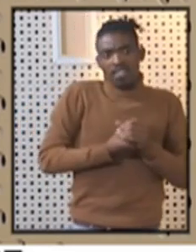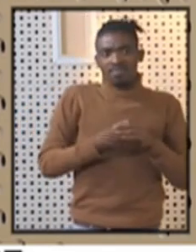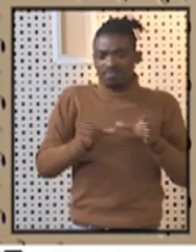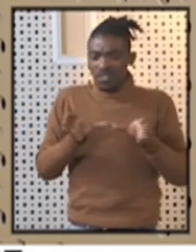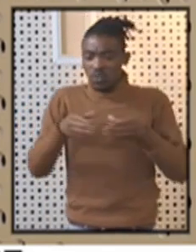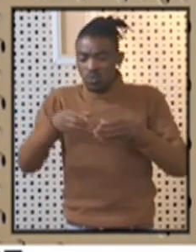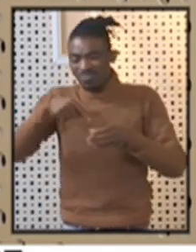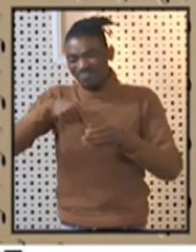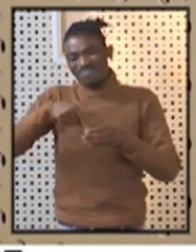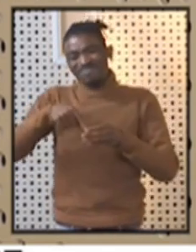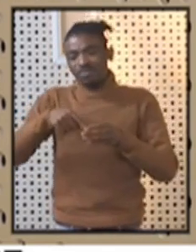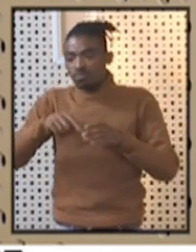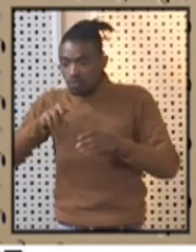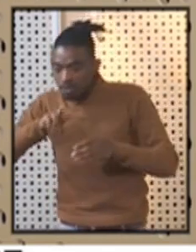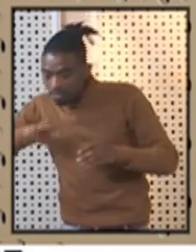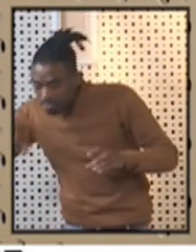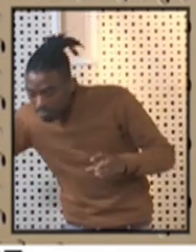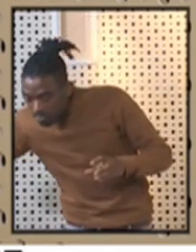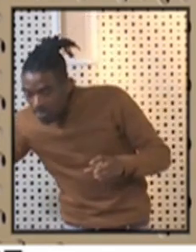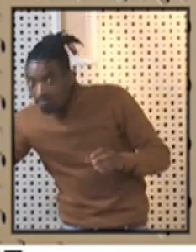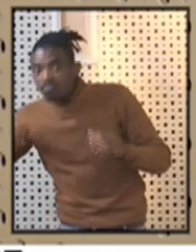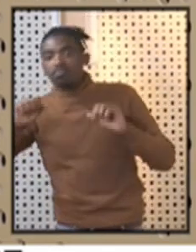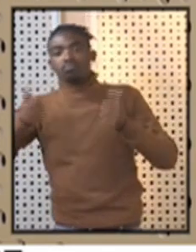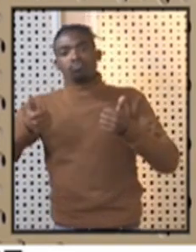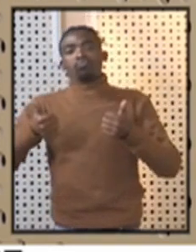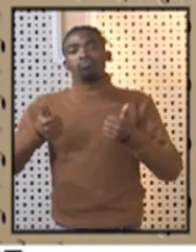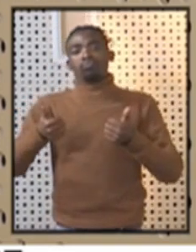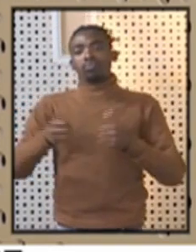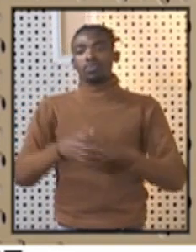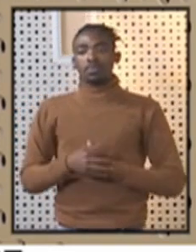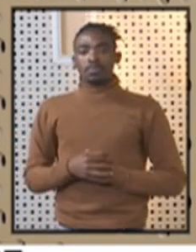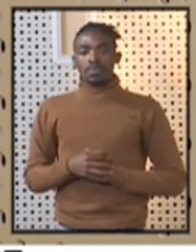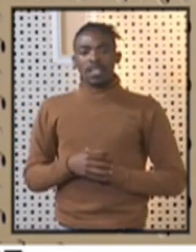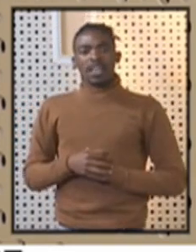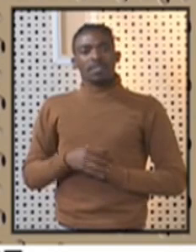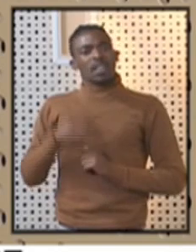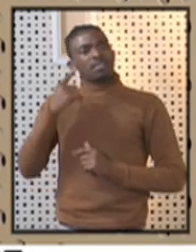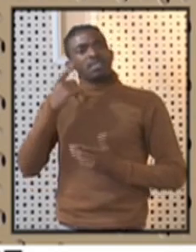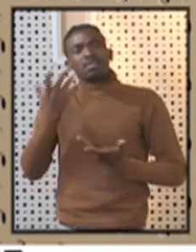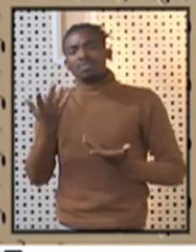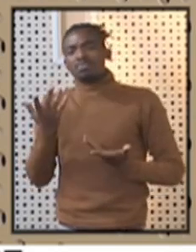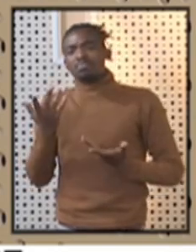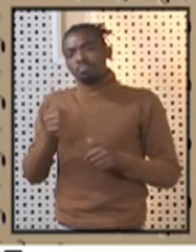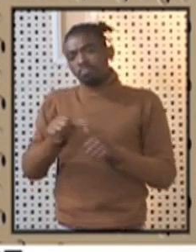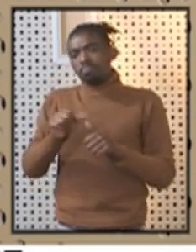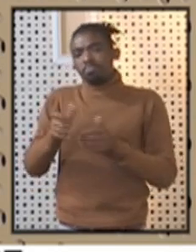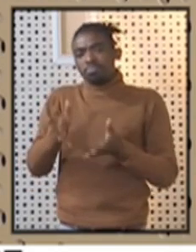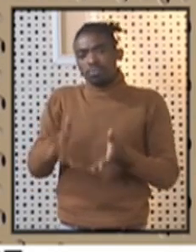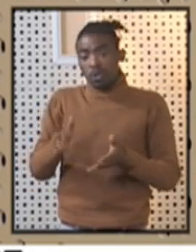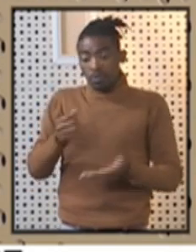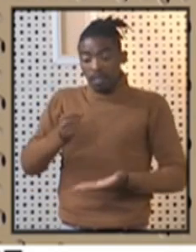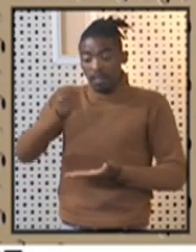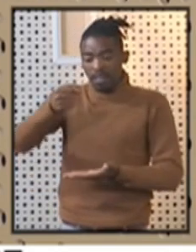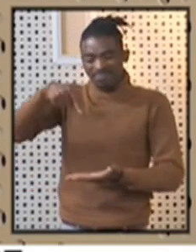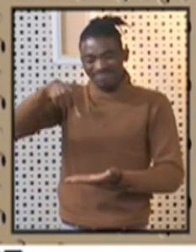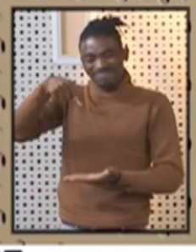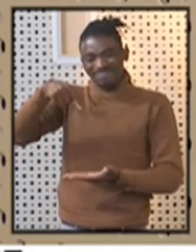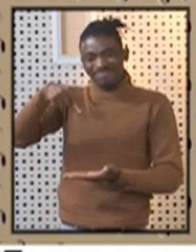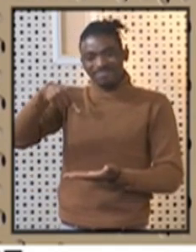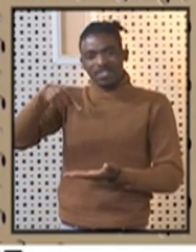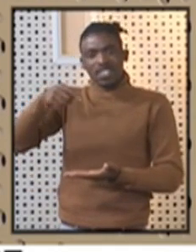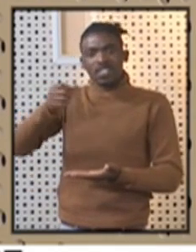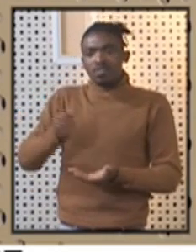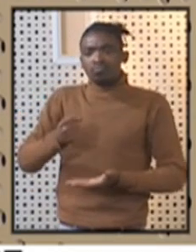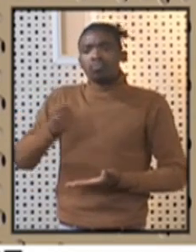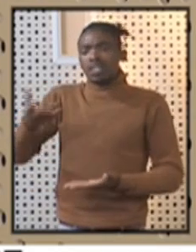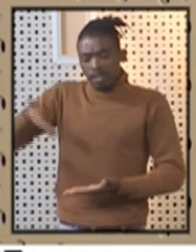place and get the establishments opening because we think that's the most sustainable way. Because the relief fund comes but it doesn't go a